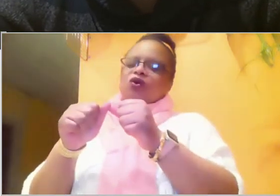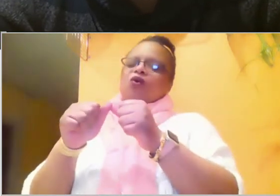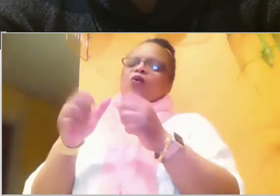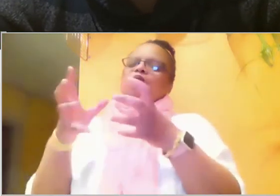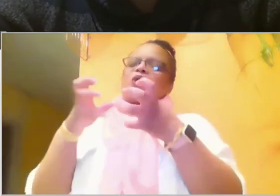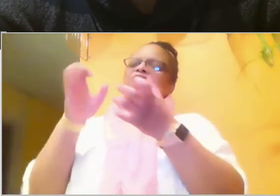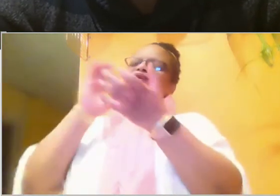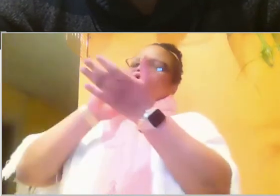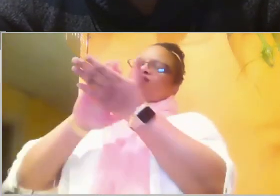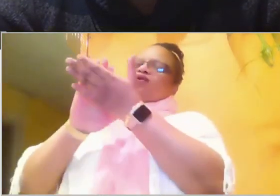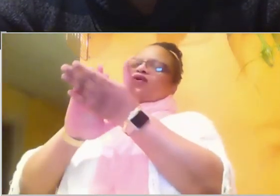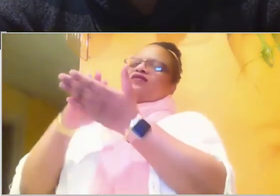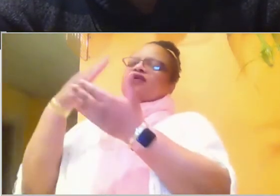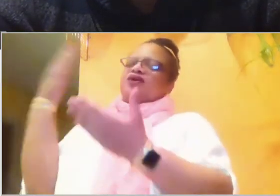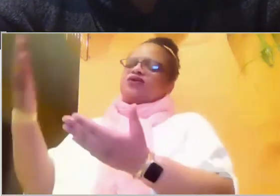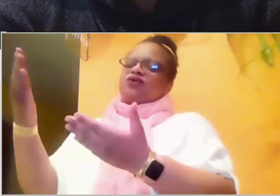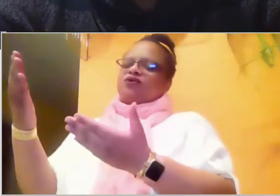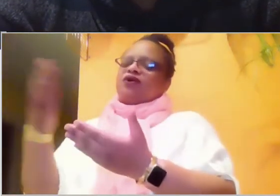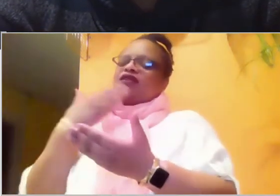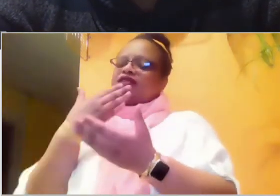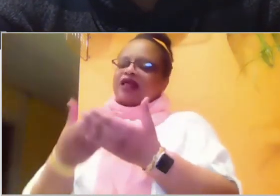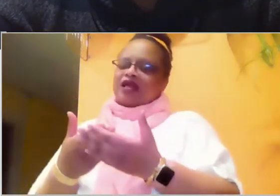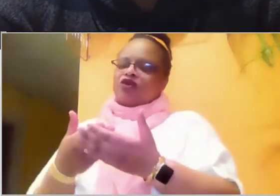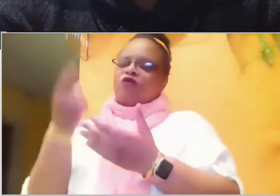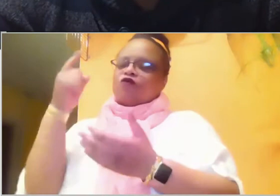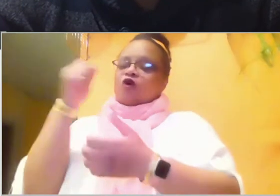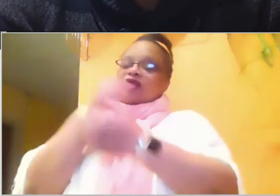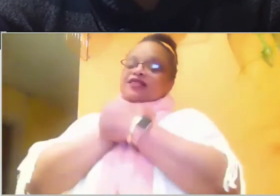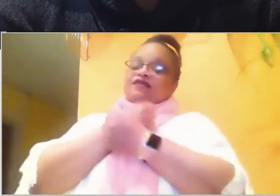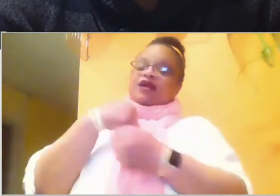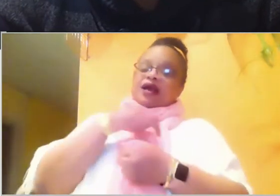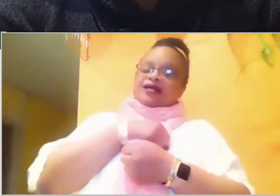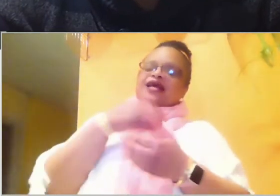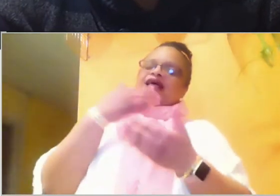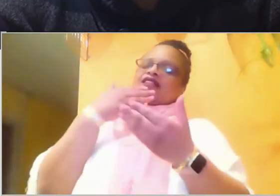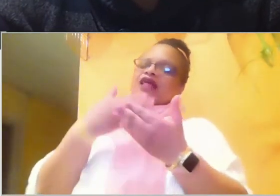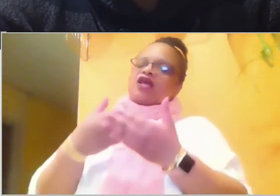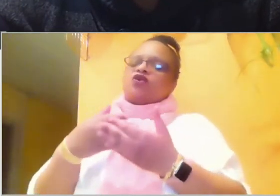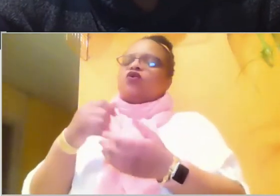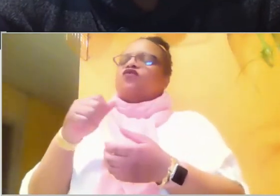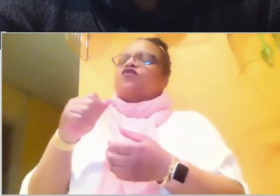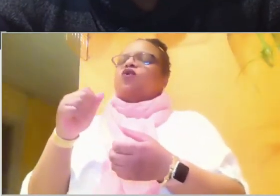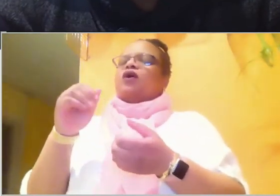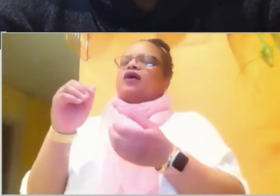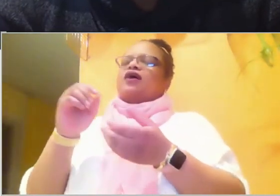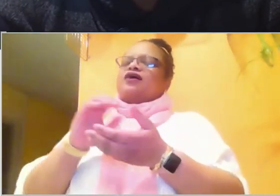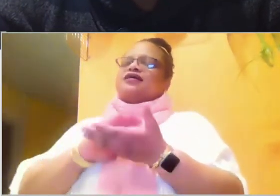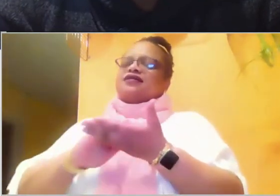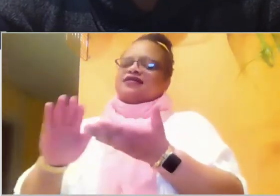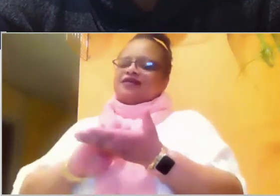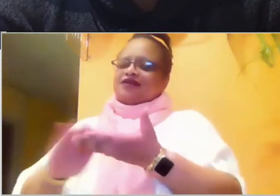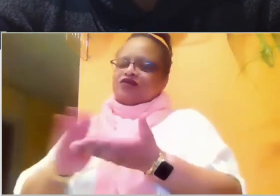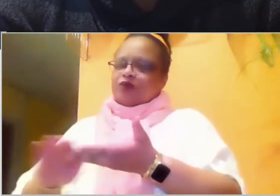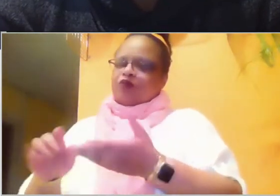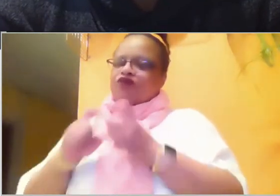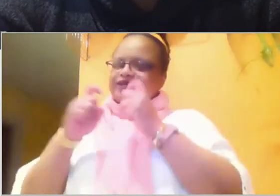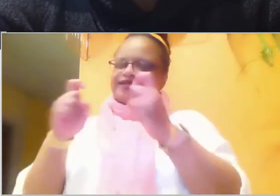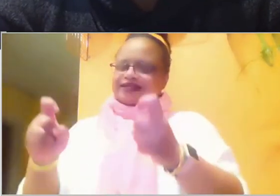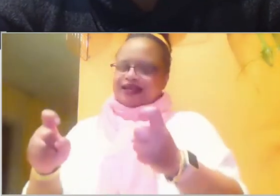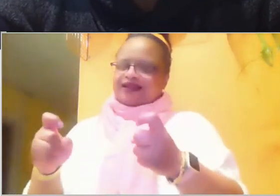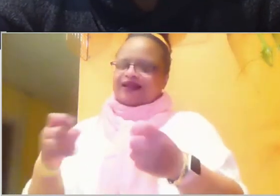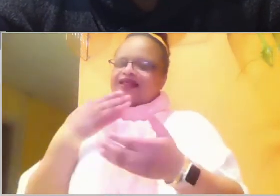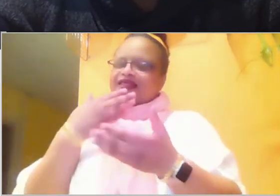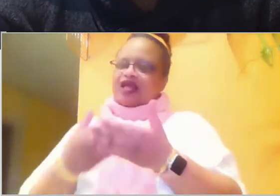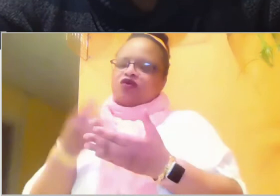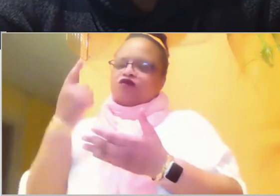of our life. Father, thank you for loving us. Thank you, Lord, for not treating us as our sins deserve. We thank you so much for Jesus and just pray